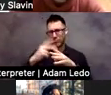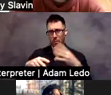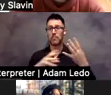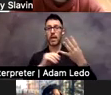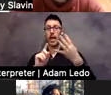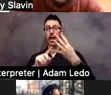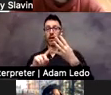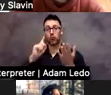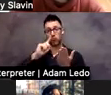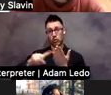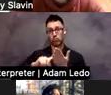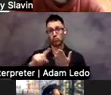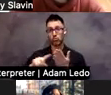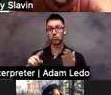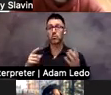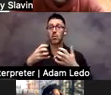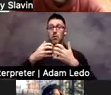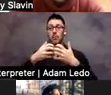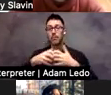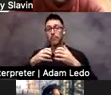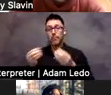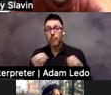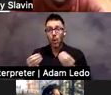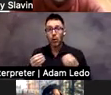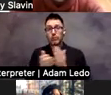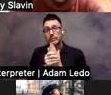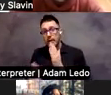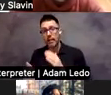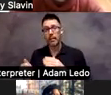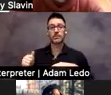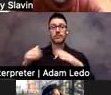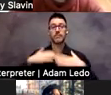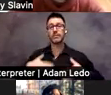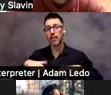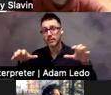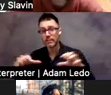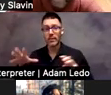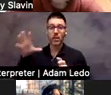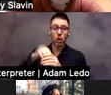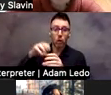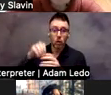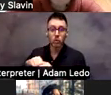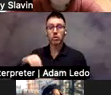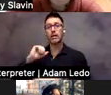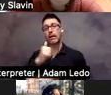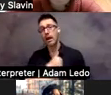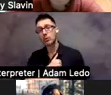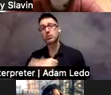skills, physical activity, physical education, inclusion, attitudes, and things like that.